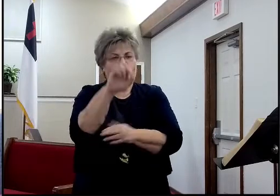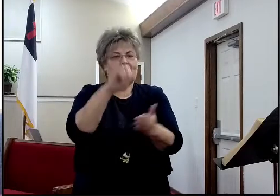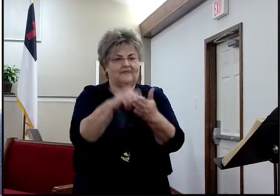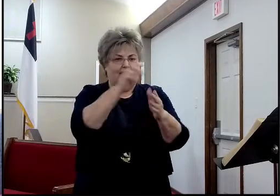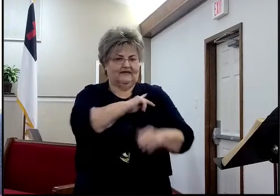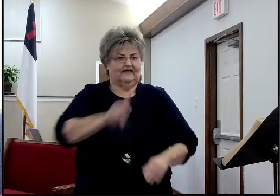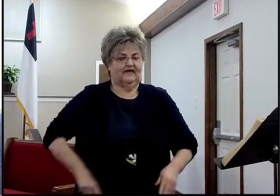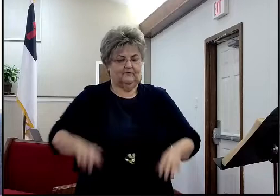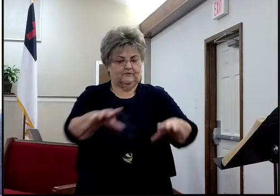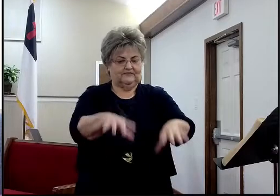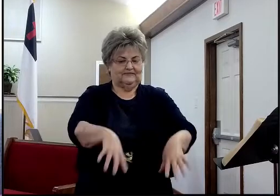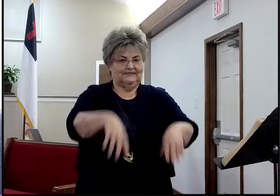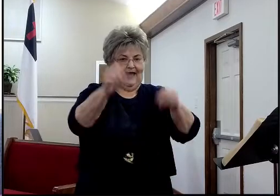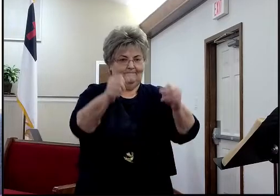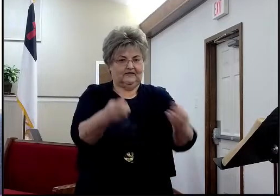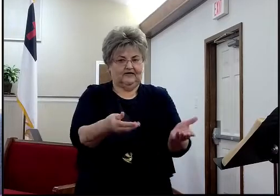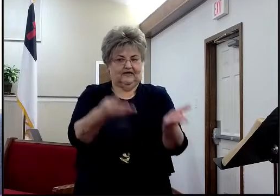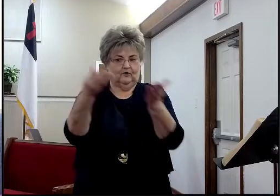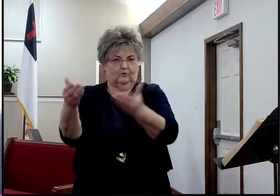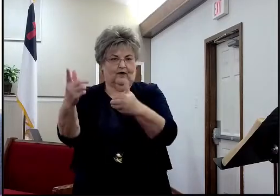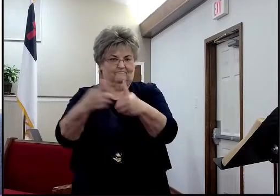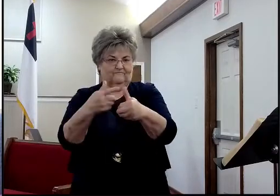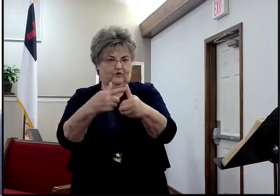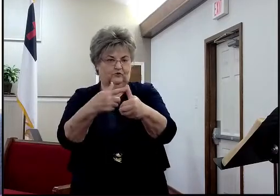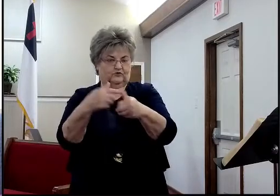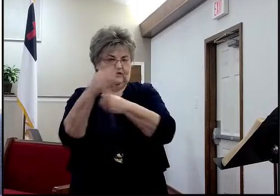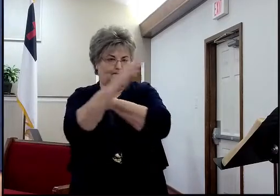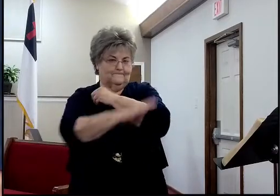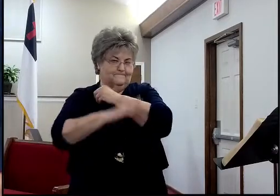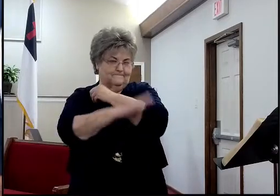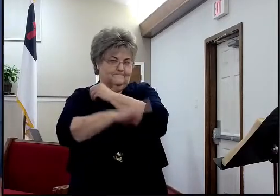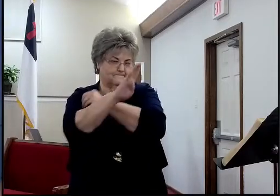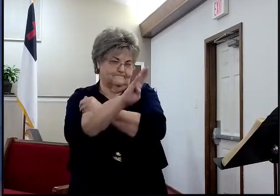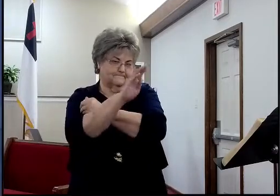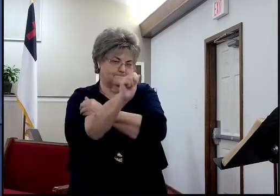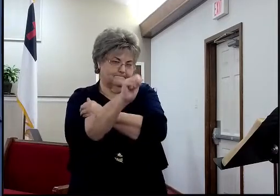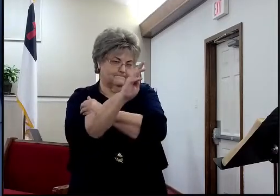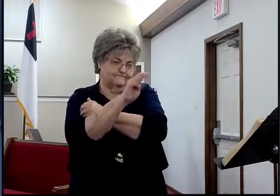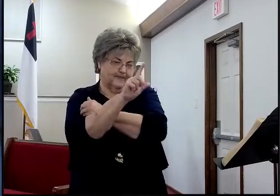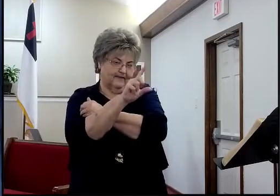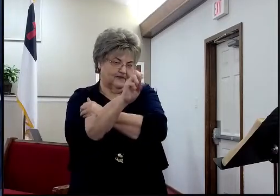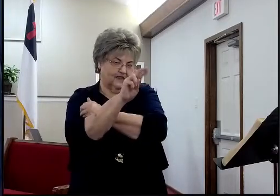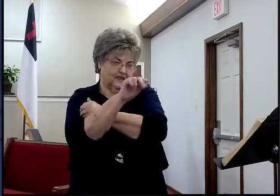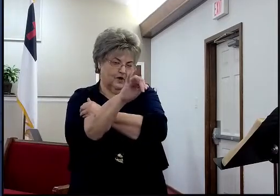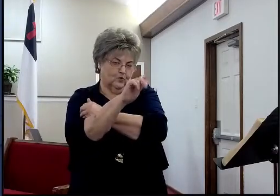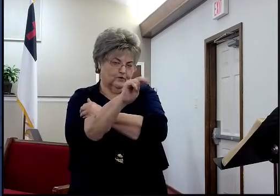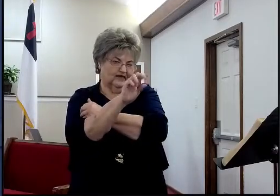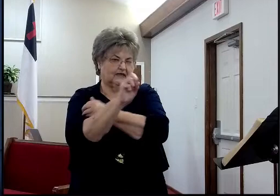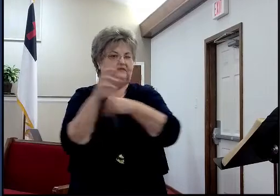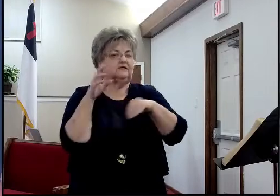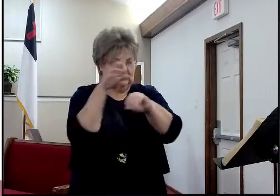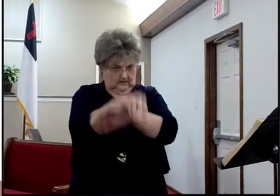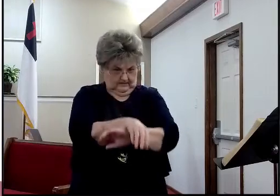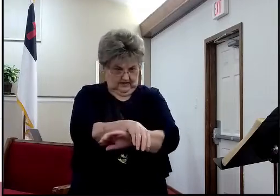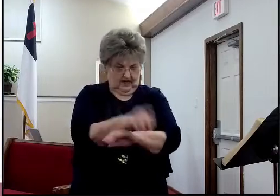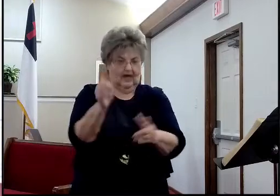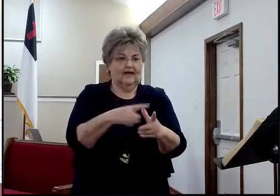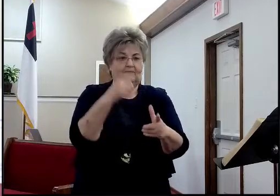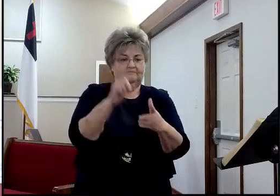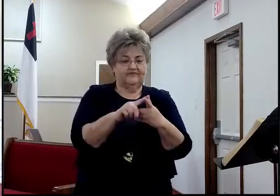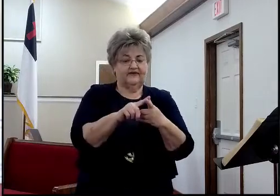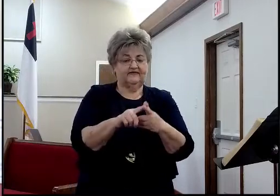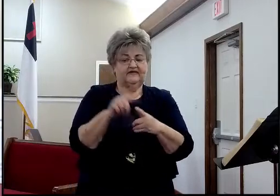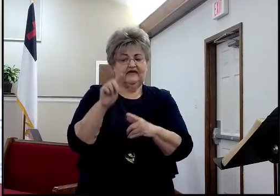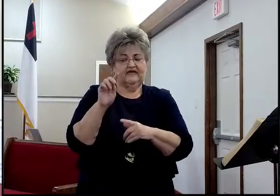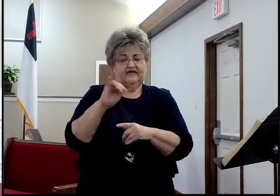conquest, okay, in the southern kingdom. And then his brother, was put on the throne. Somebody help me out. Somebody, his brother was put on the